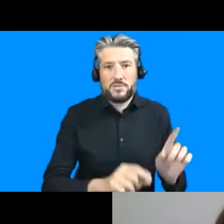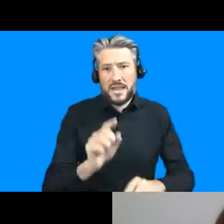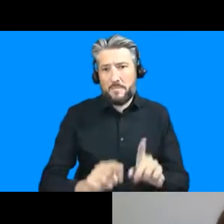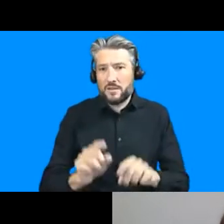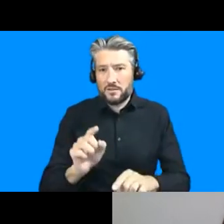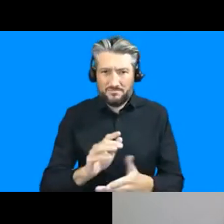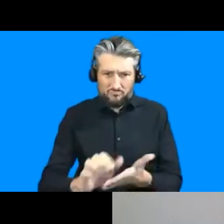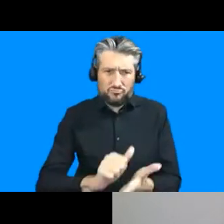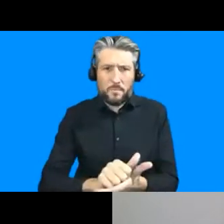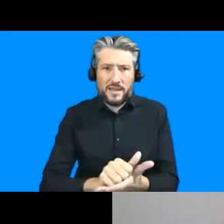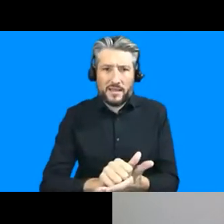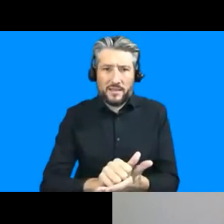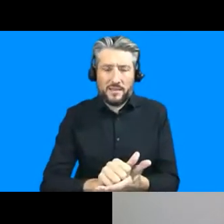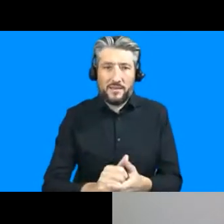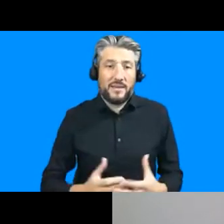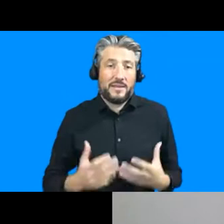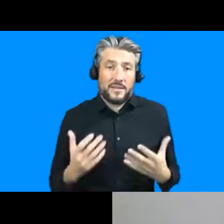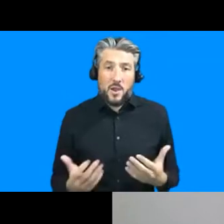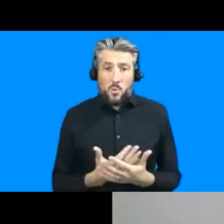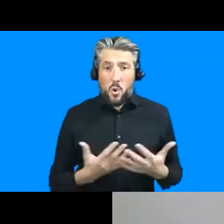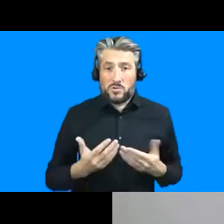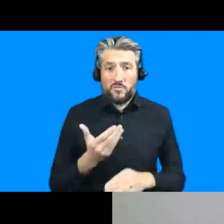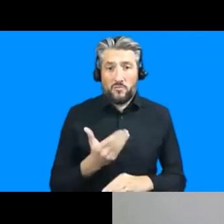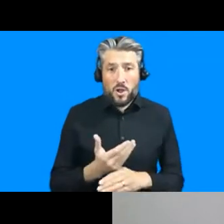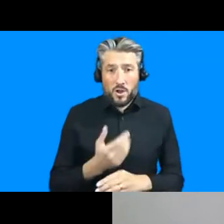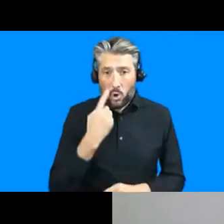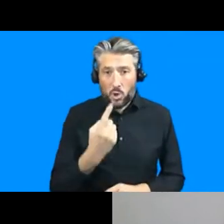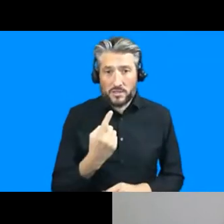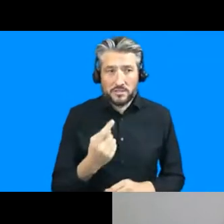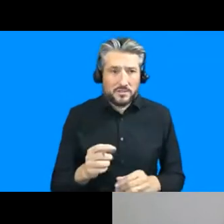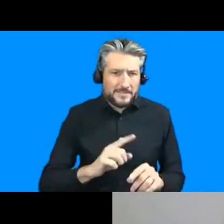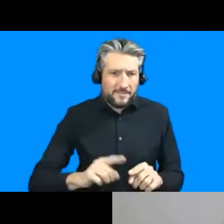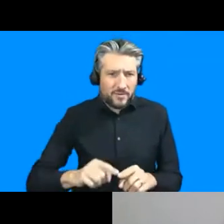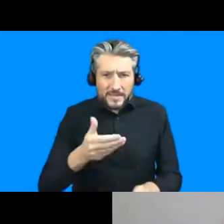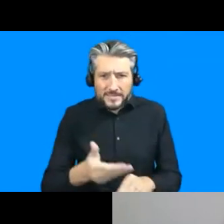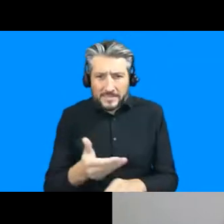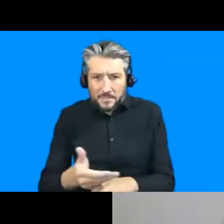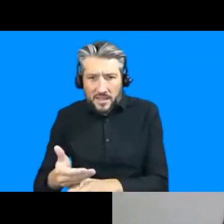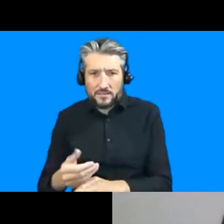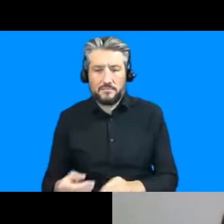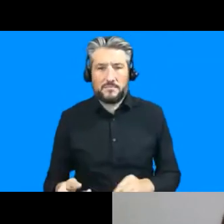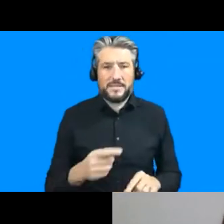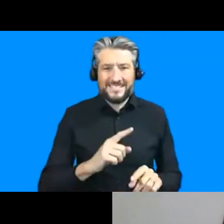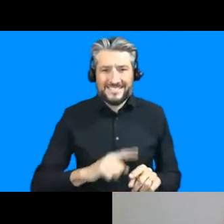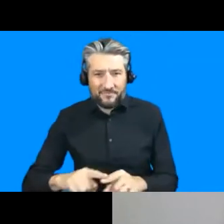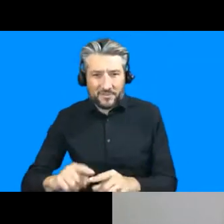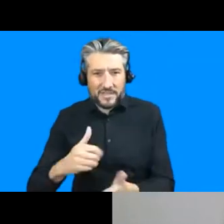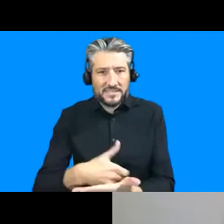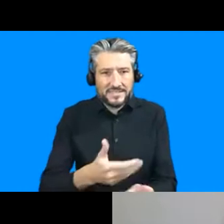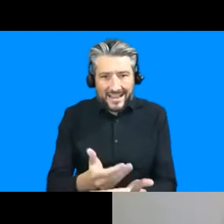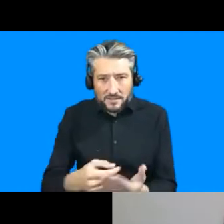being done on kind of taking into not just interdisciplinary but intersectoral and inter um um inter